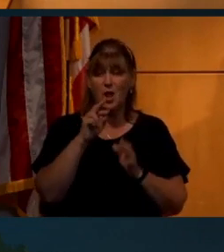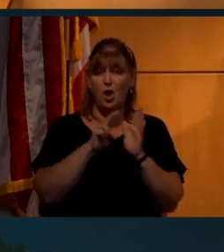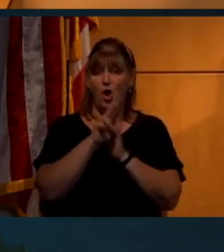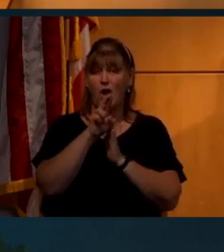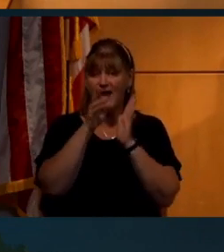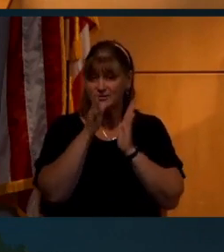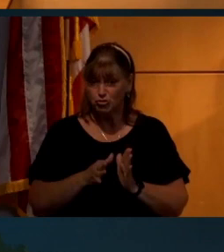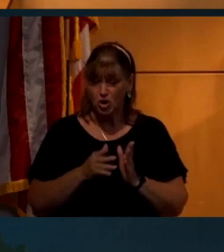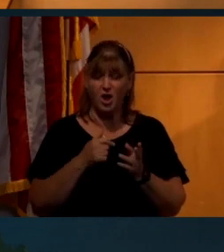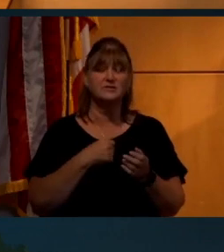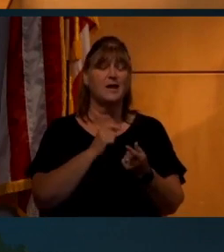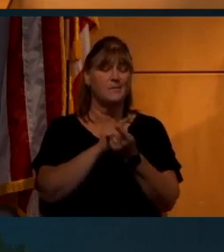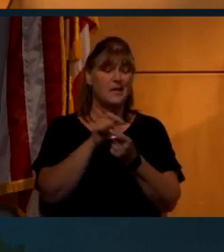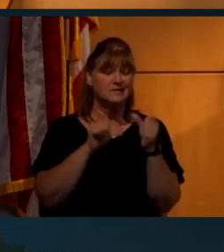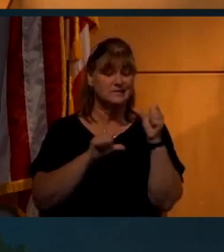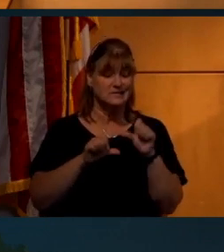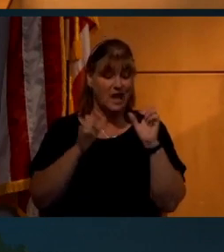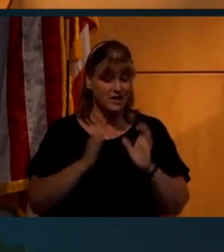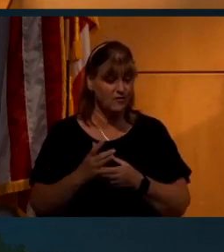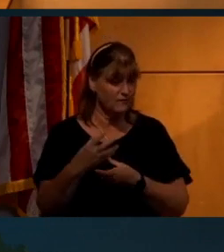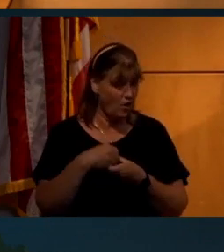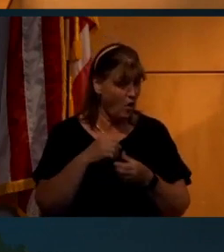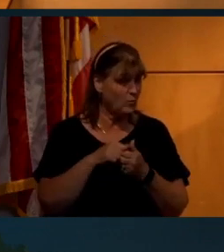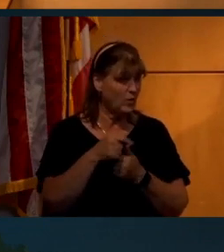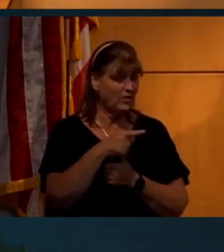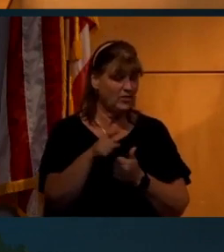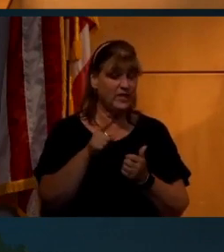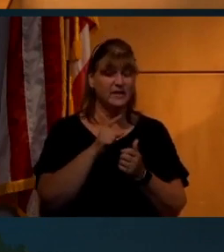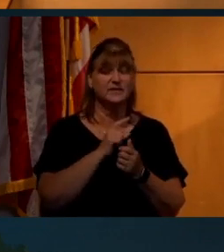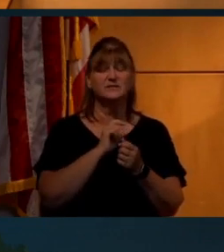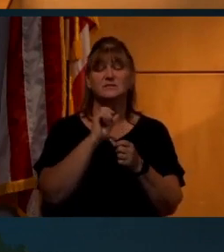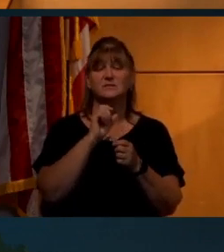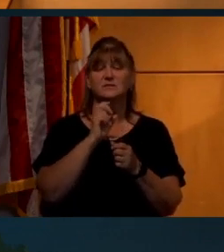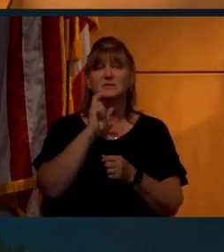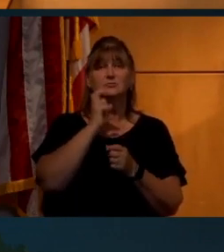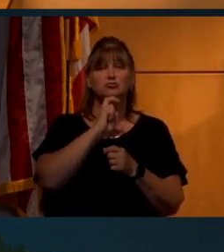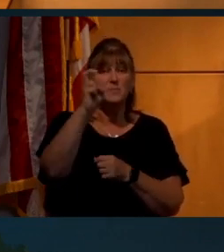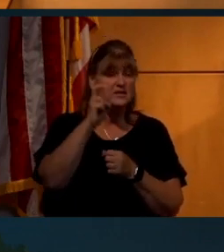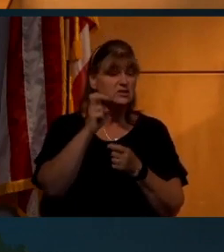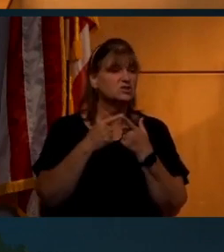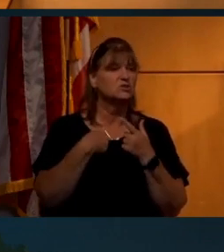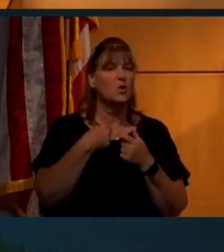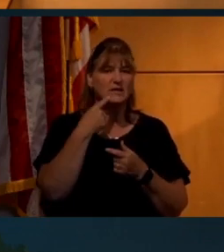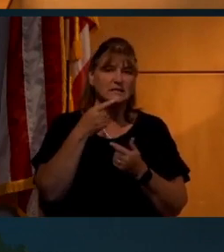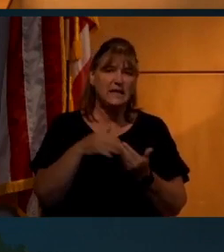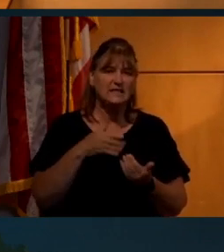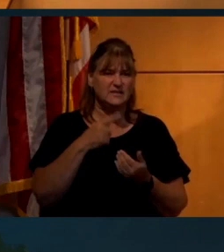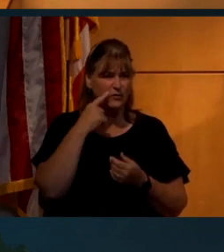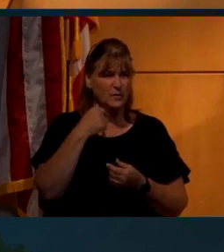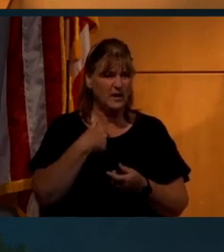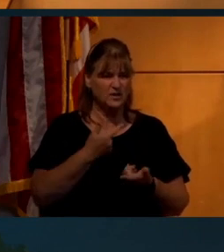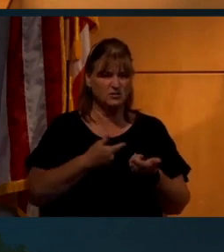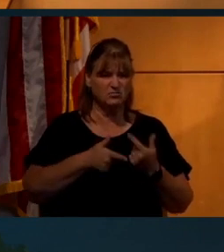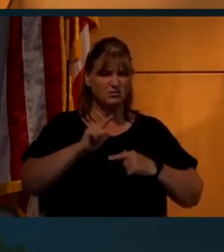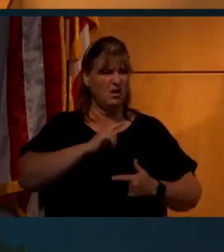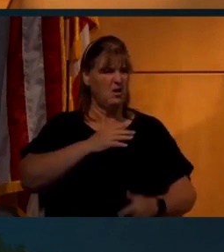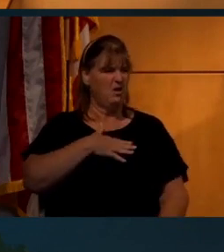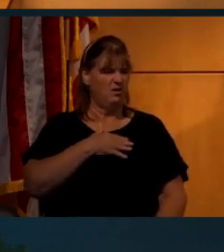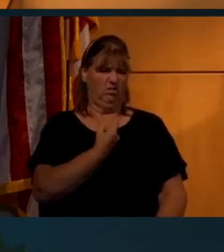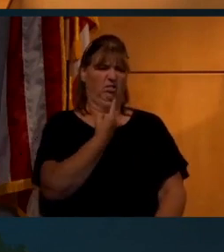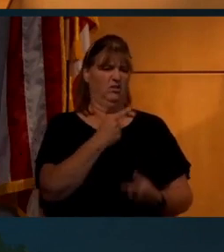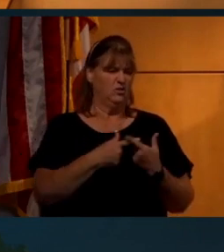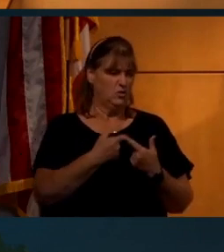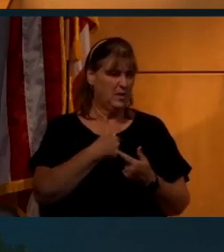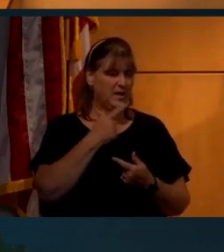I know some of the scientists who were involved with these missions. And so it was really easy to take this stuff personally. And as I was writing that